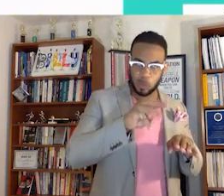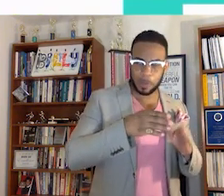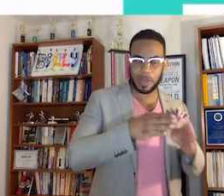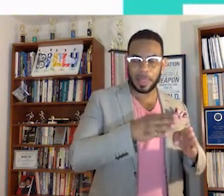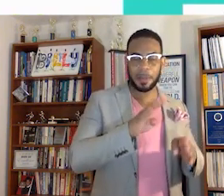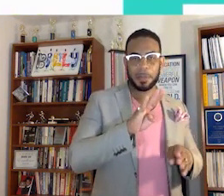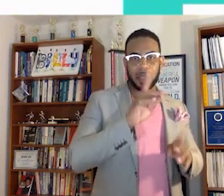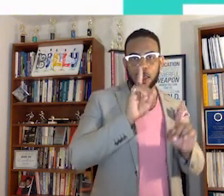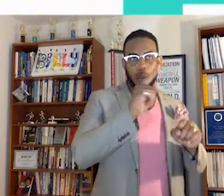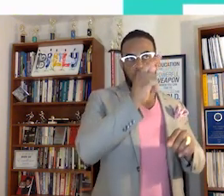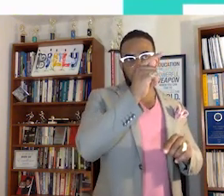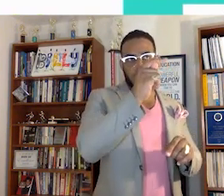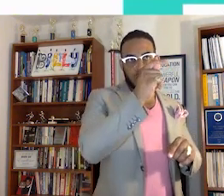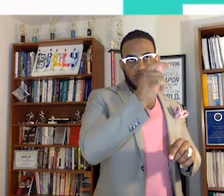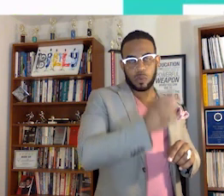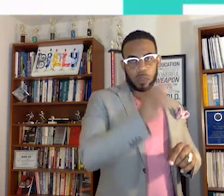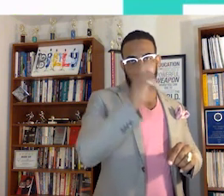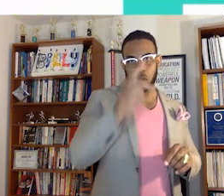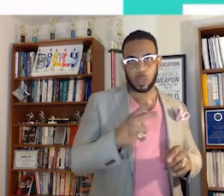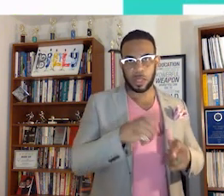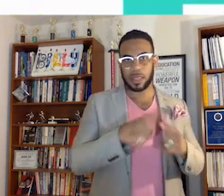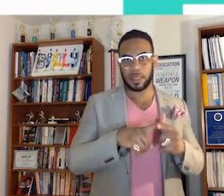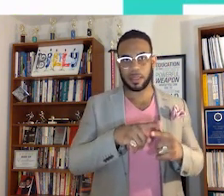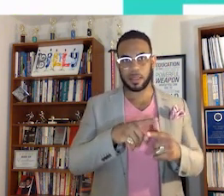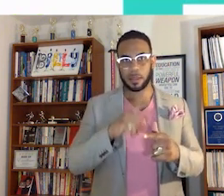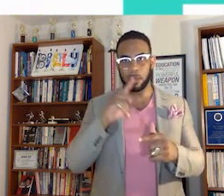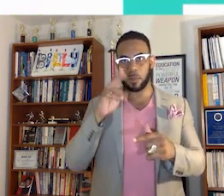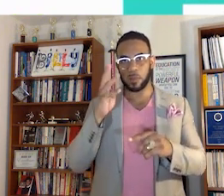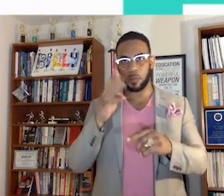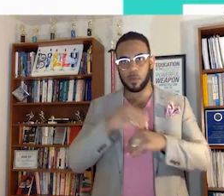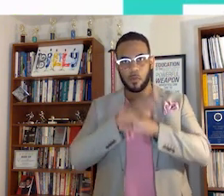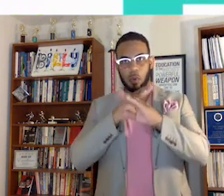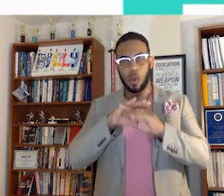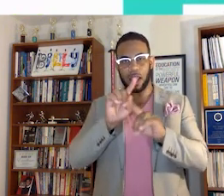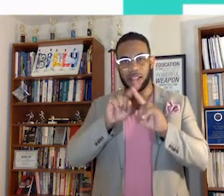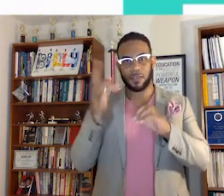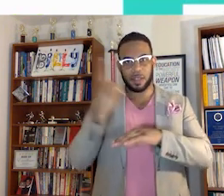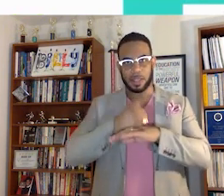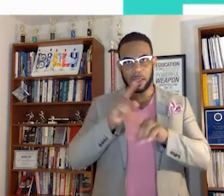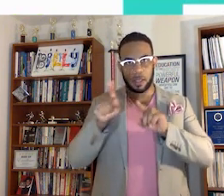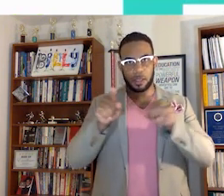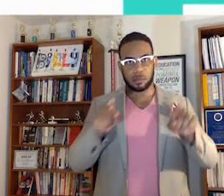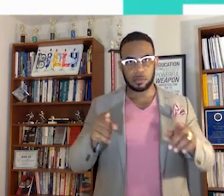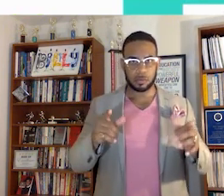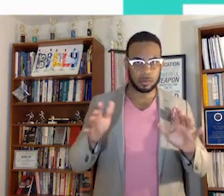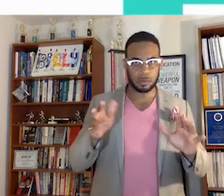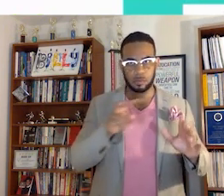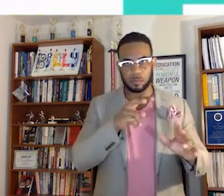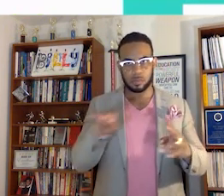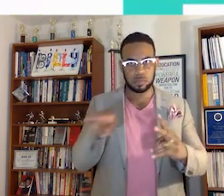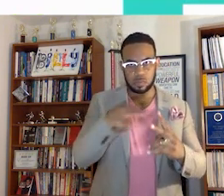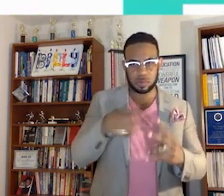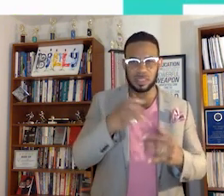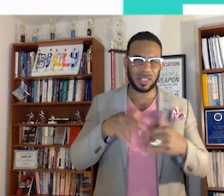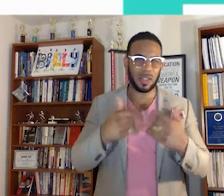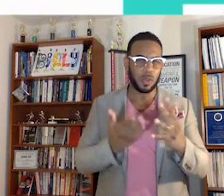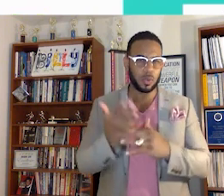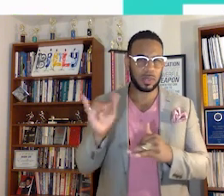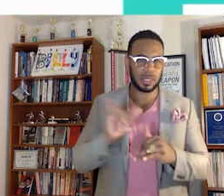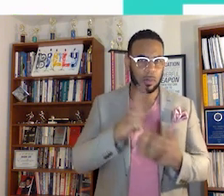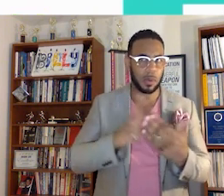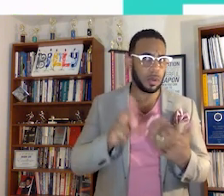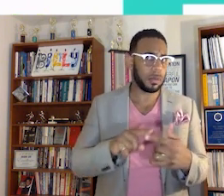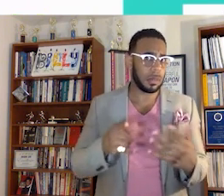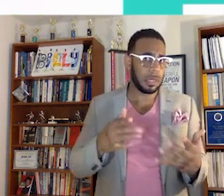Tuesday and Thursday and then they would be virtual on different days. They still have to go through the same program.